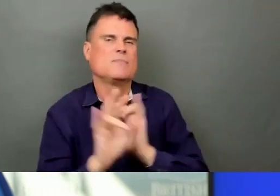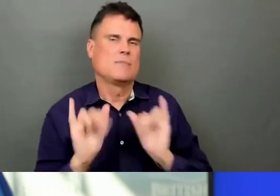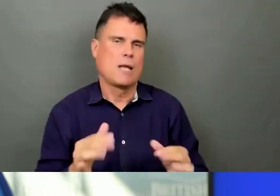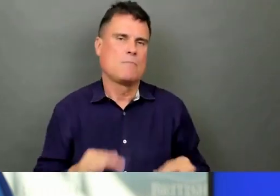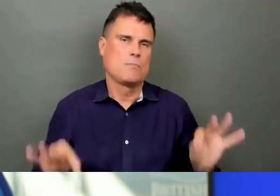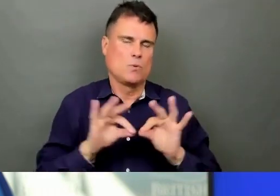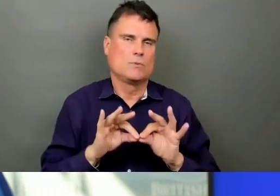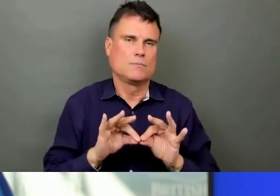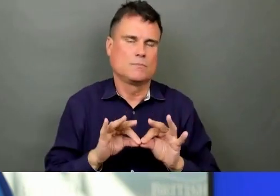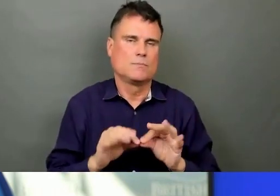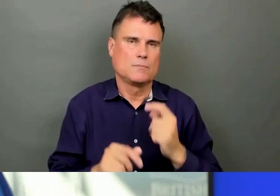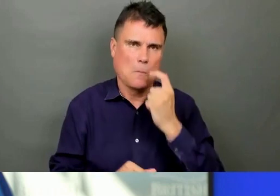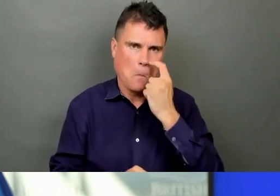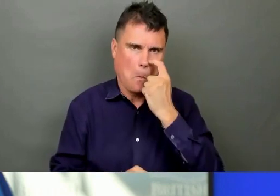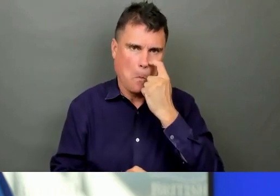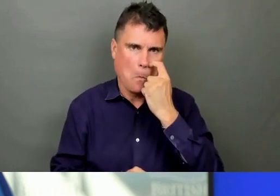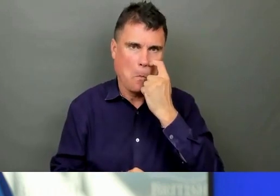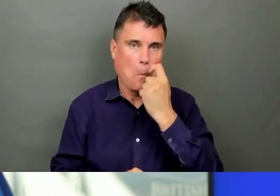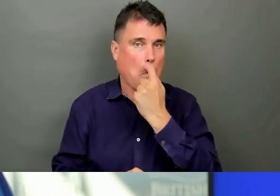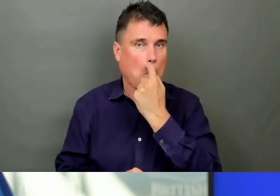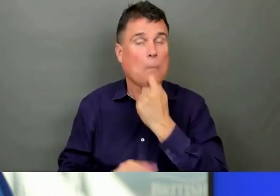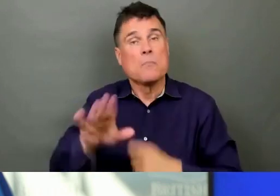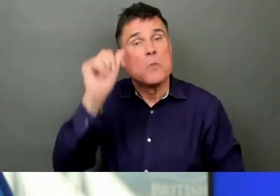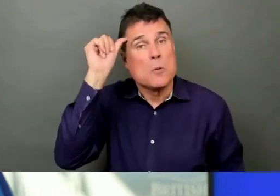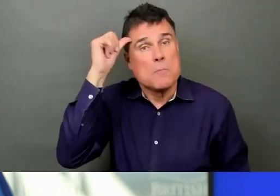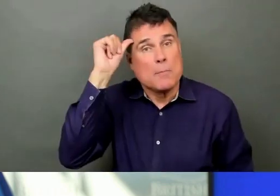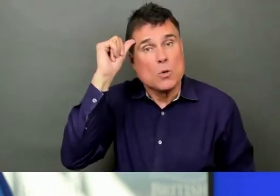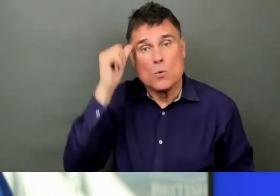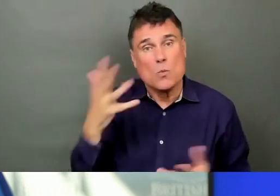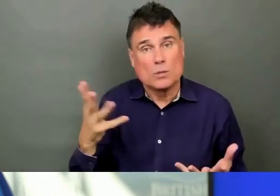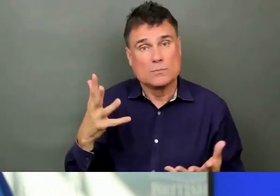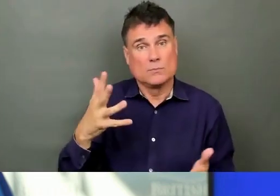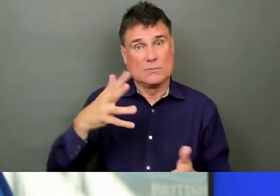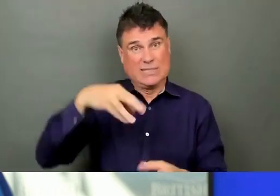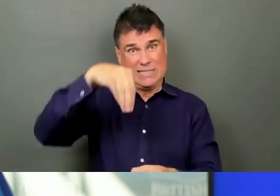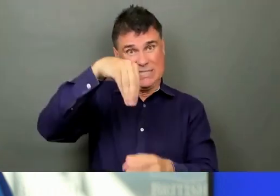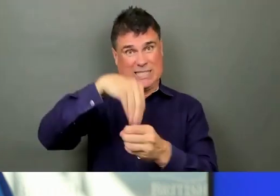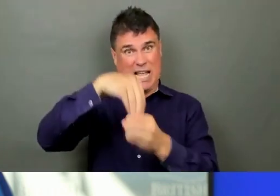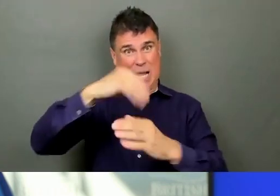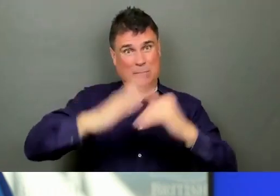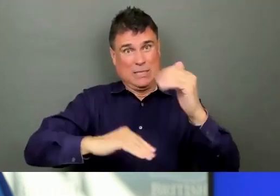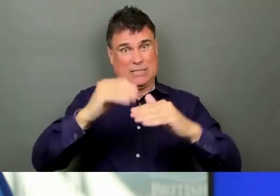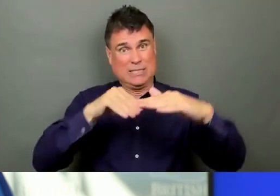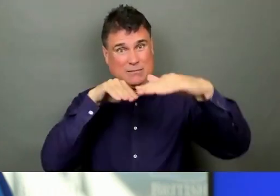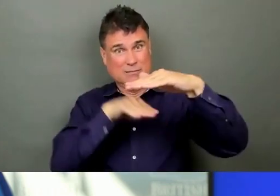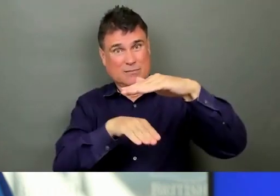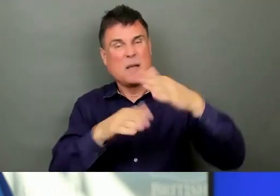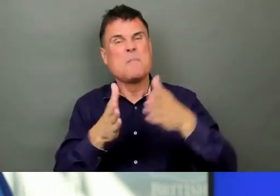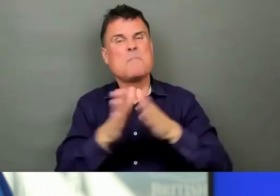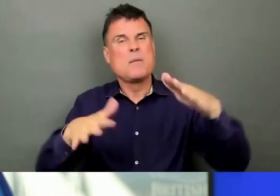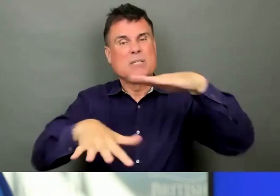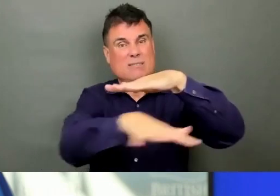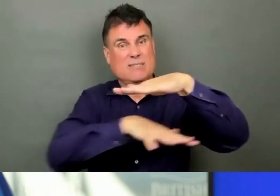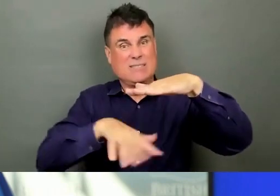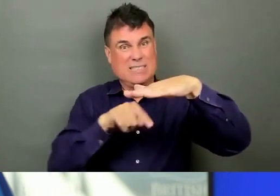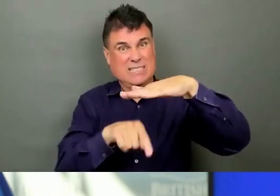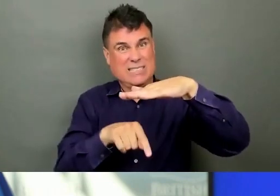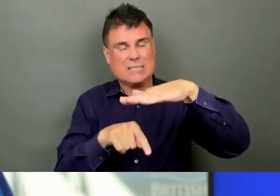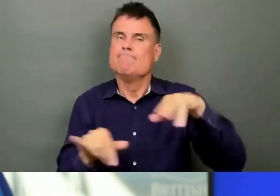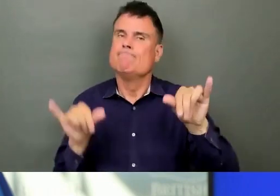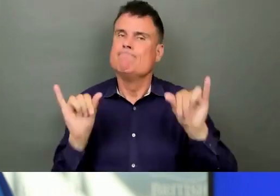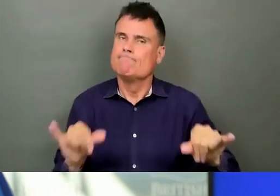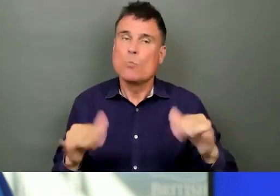in indoor public spaces to wear masks everywhere in BC. It's mandatory, of course, in the central Okanagan local health area.